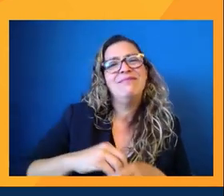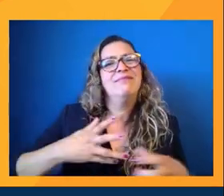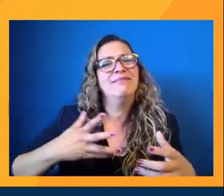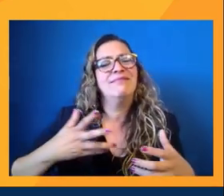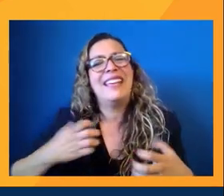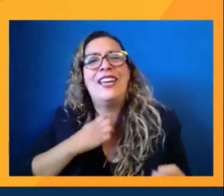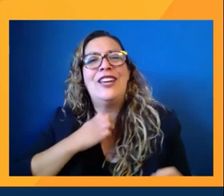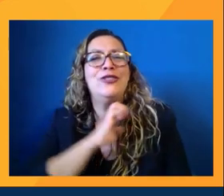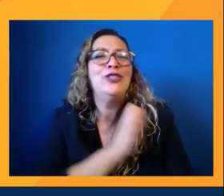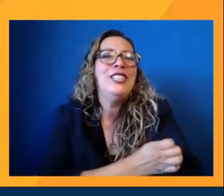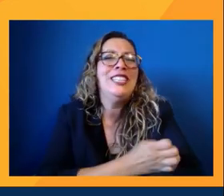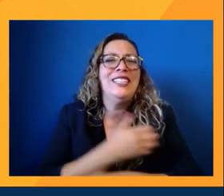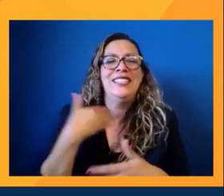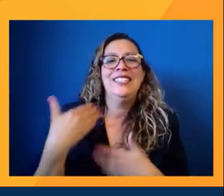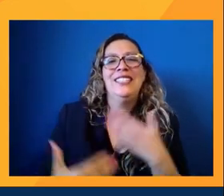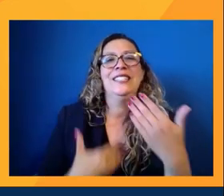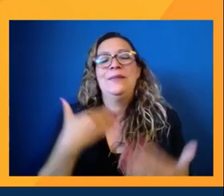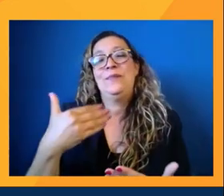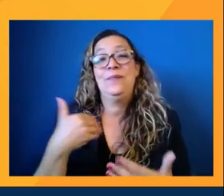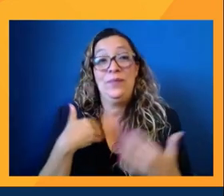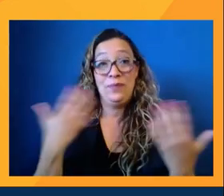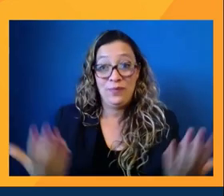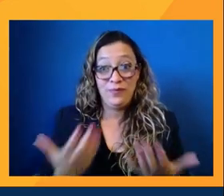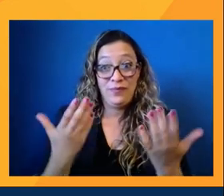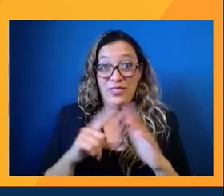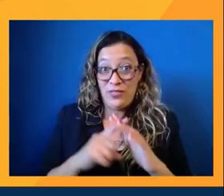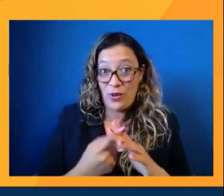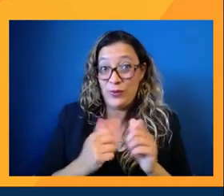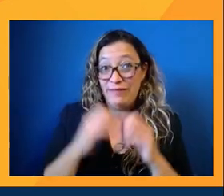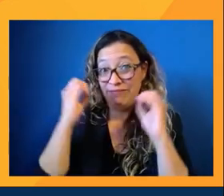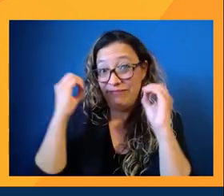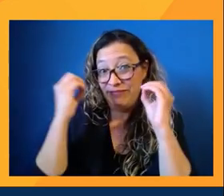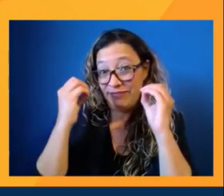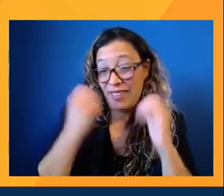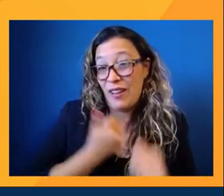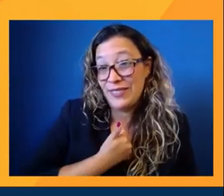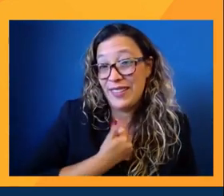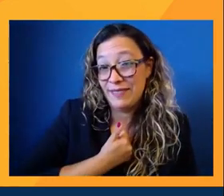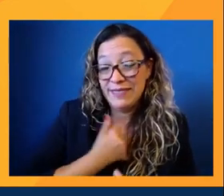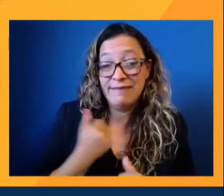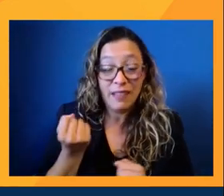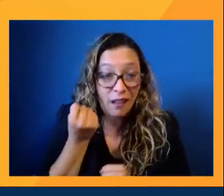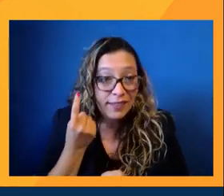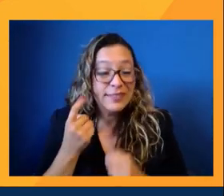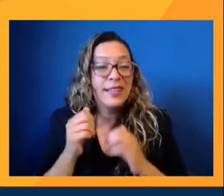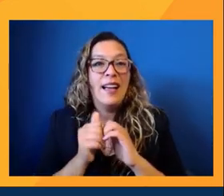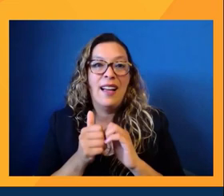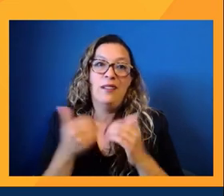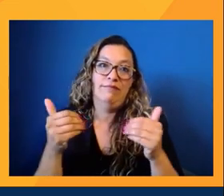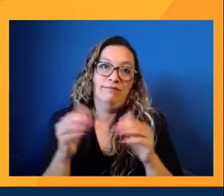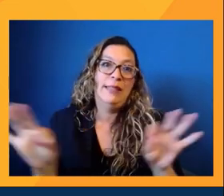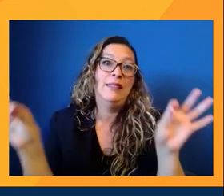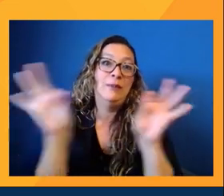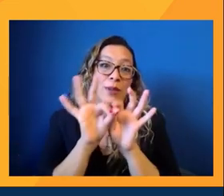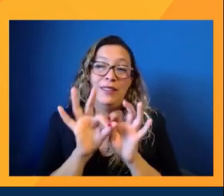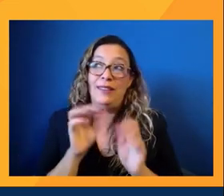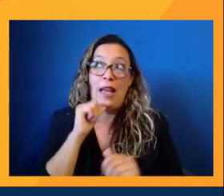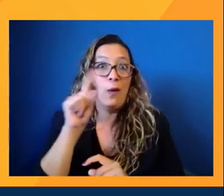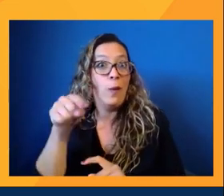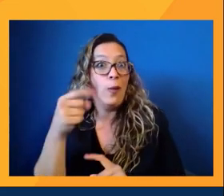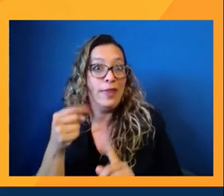here. We're here to, but it starts with educating ourselves to, to understand how important that is and not just